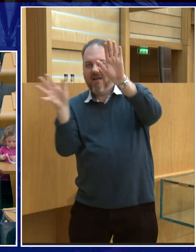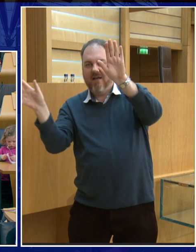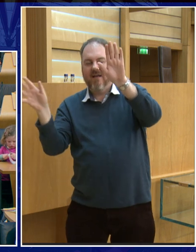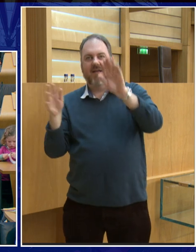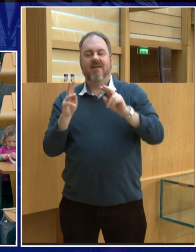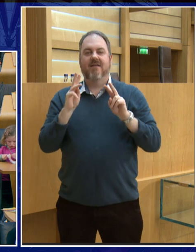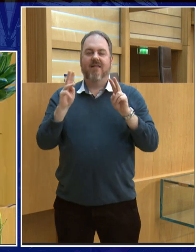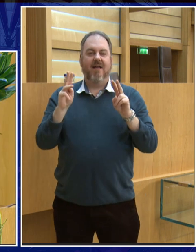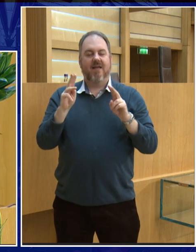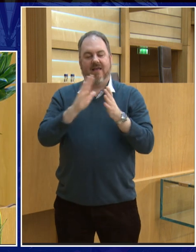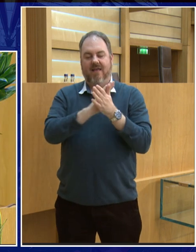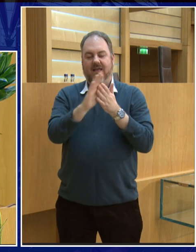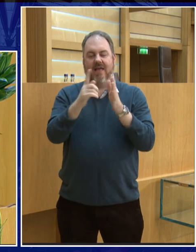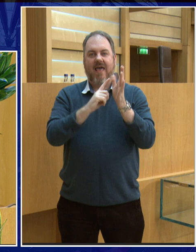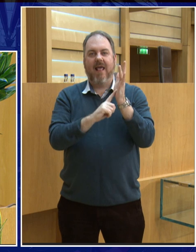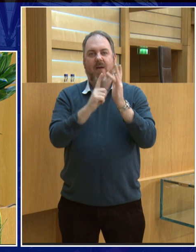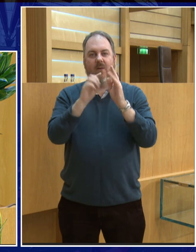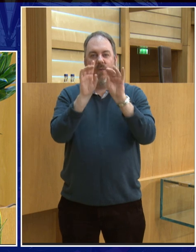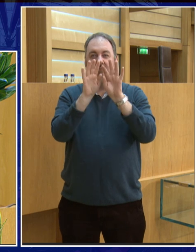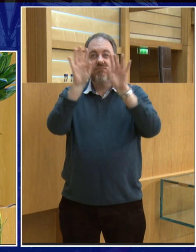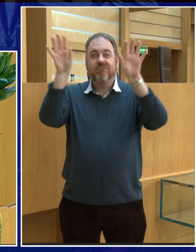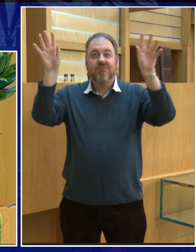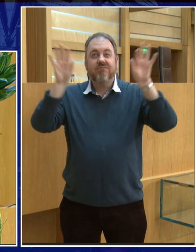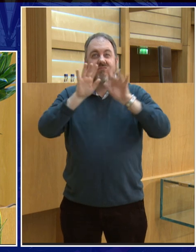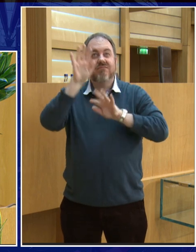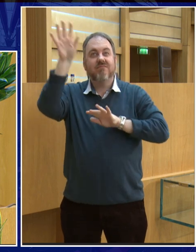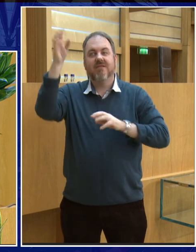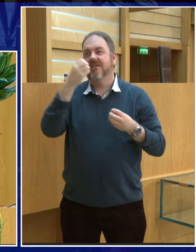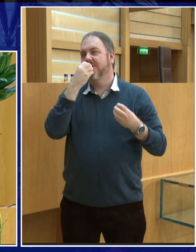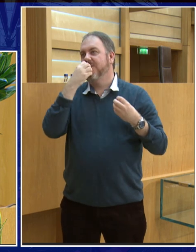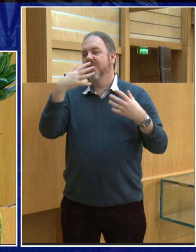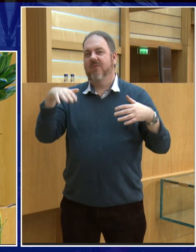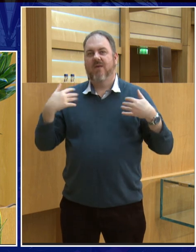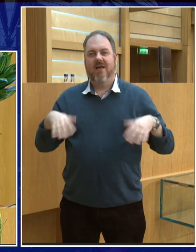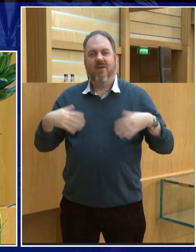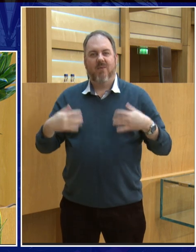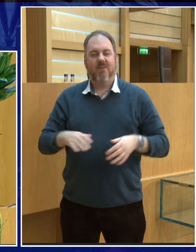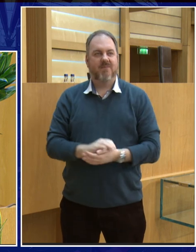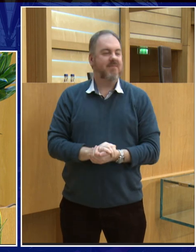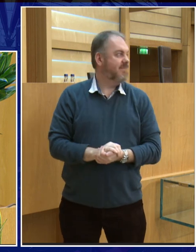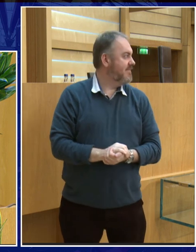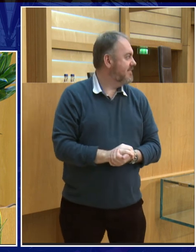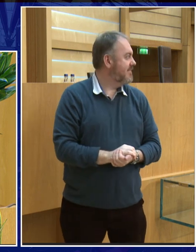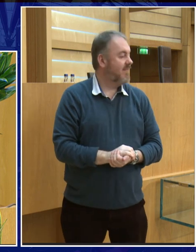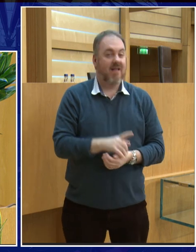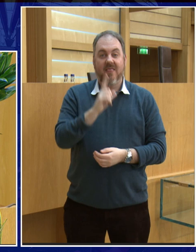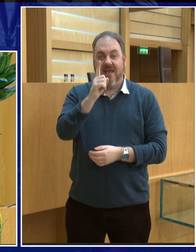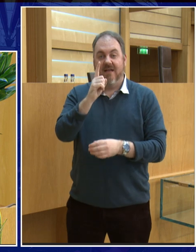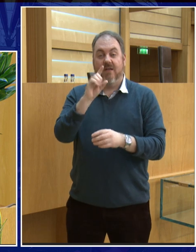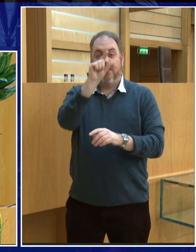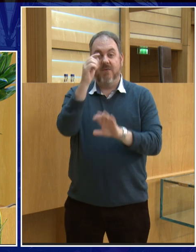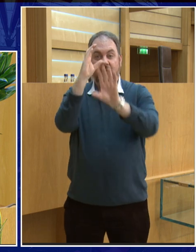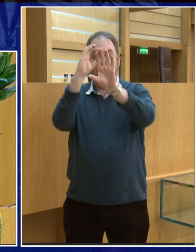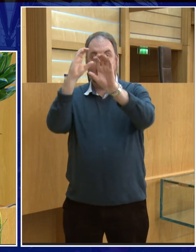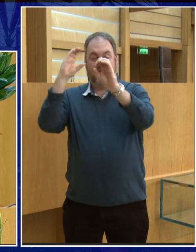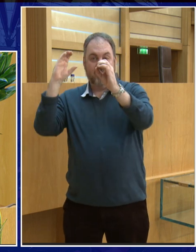get the diamond ring effect, where a bright ray of light springs out from the Sun, and you see this diamond ring effect, and then the Moon goes on. Now, a total